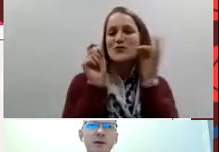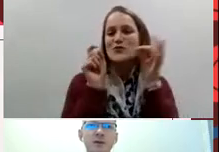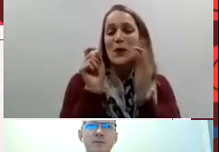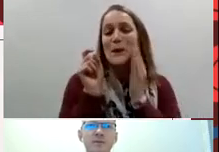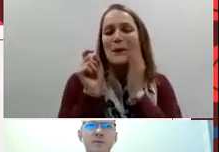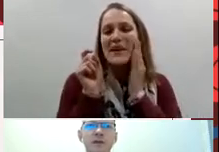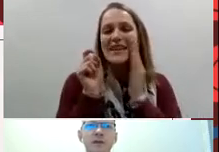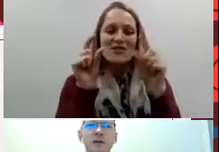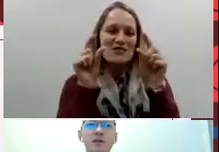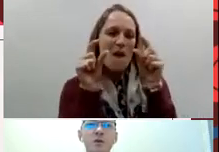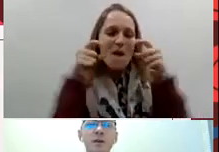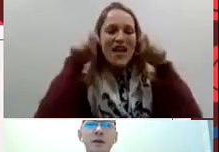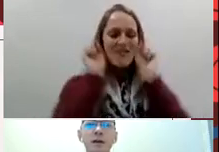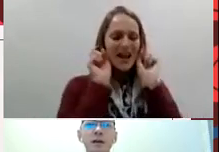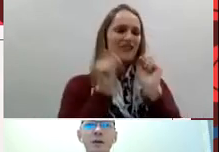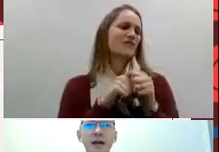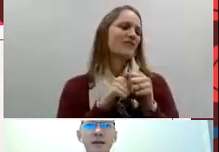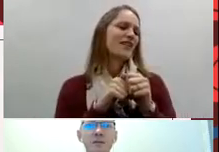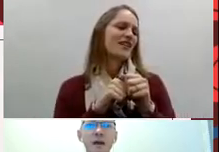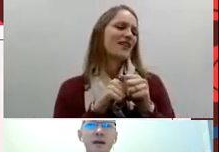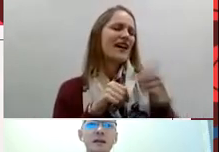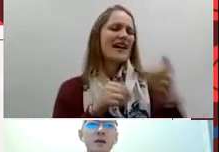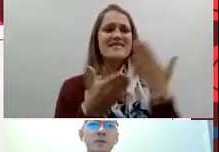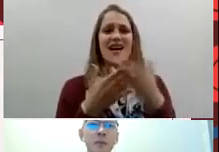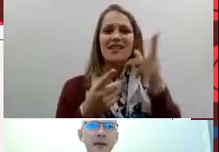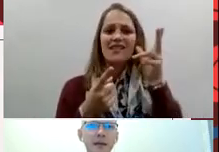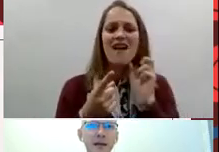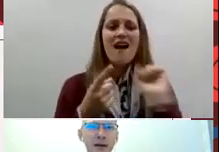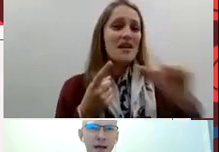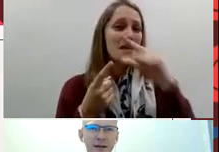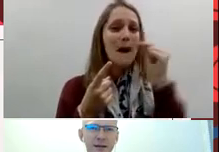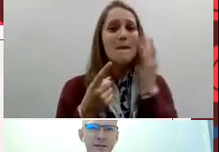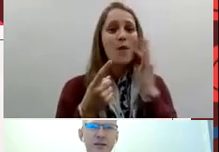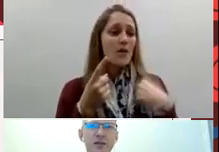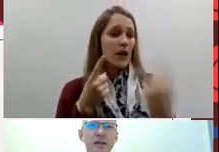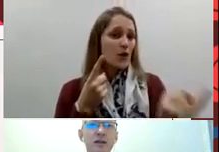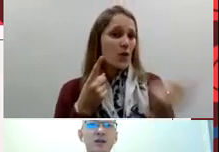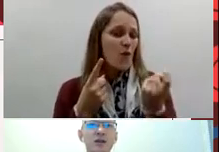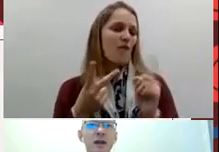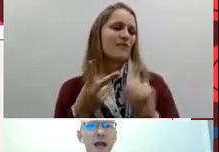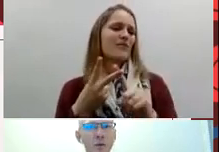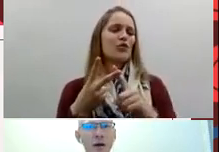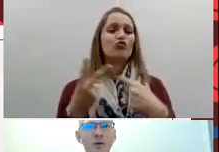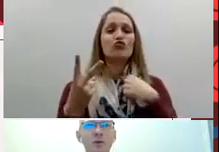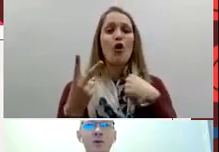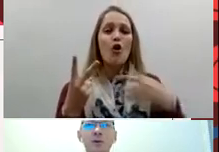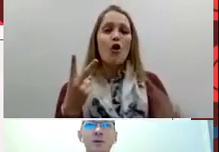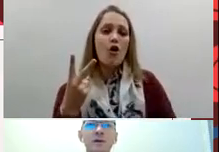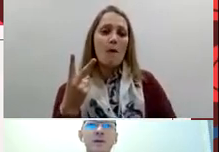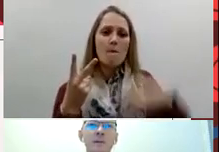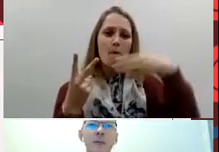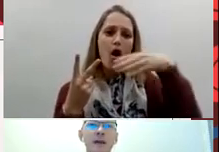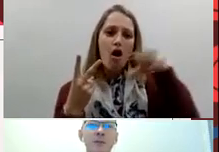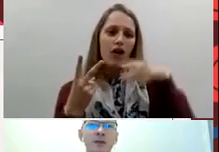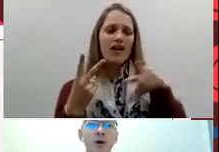ears so with the hearing aids we had cute pink hearing aids and she could hear her name when I called her